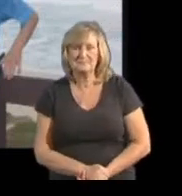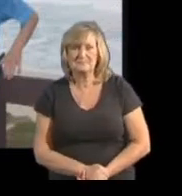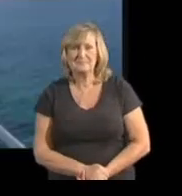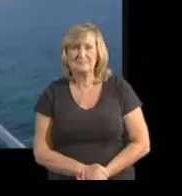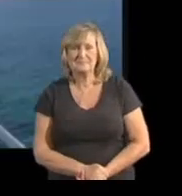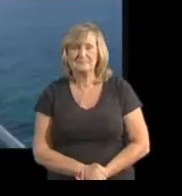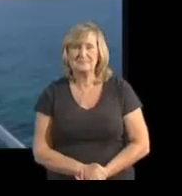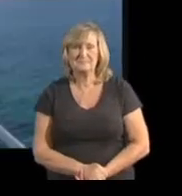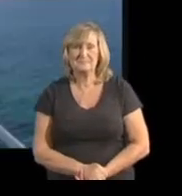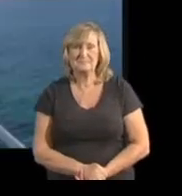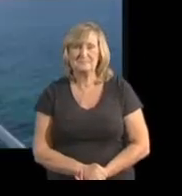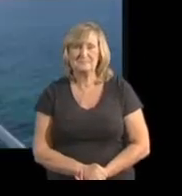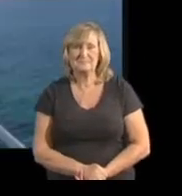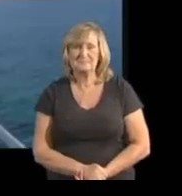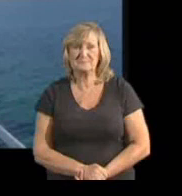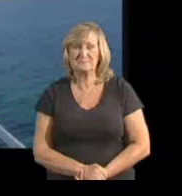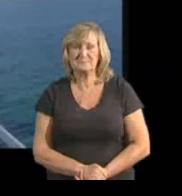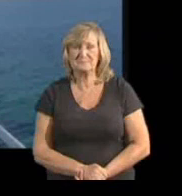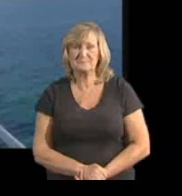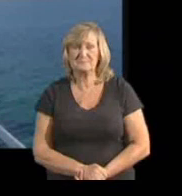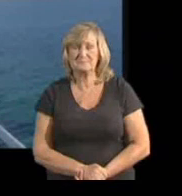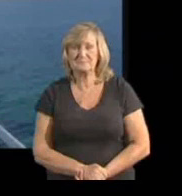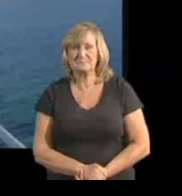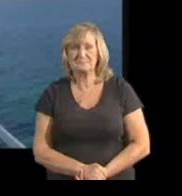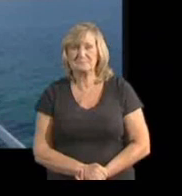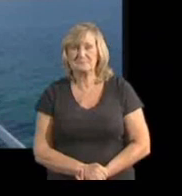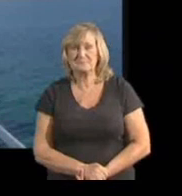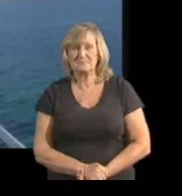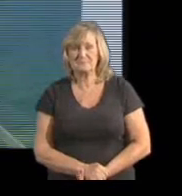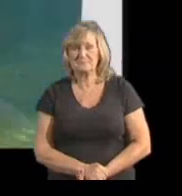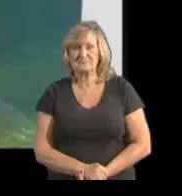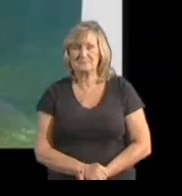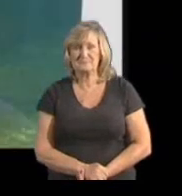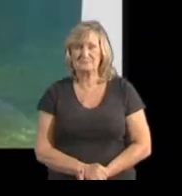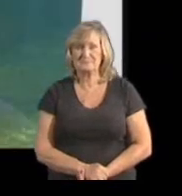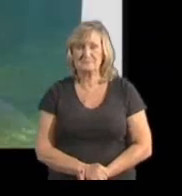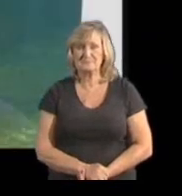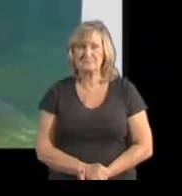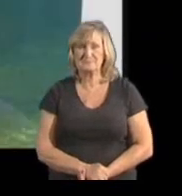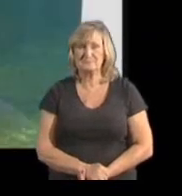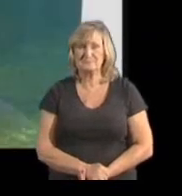Oh, yes, yes, yes, yes.